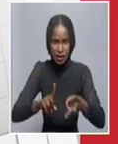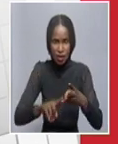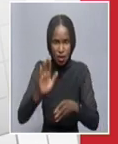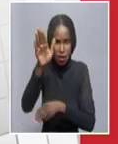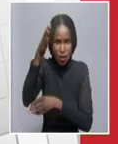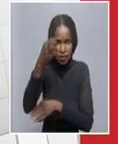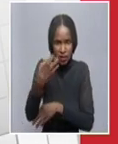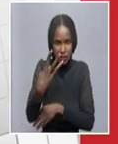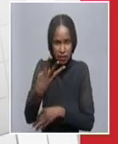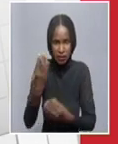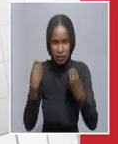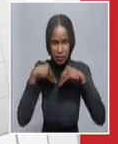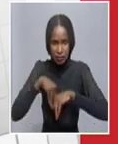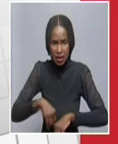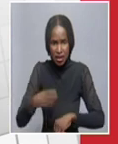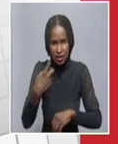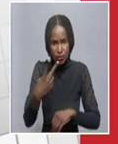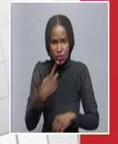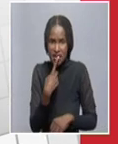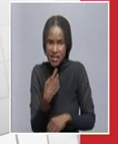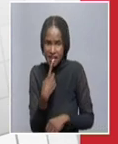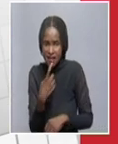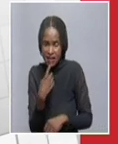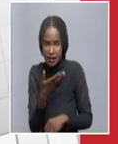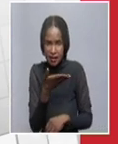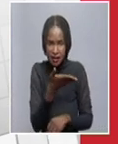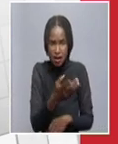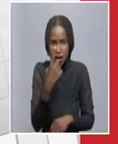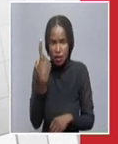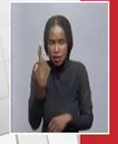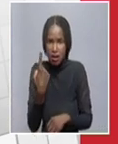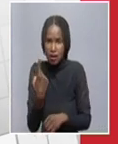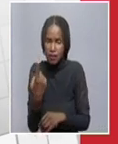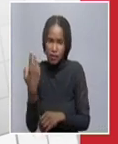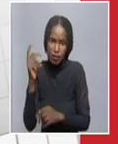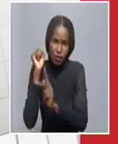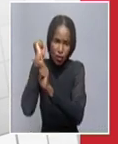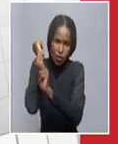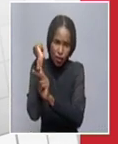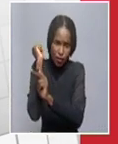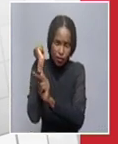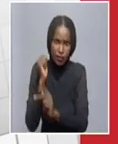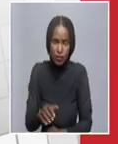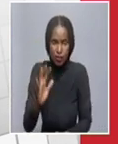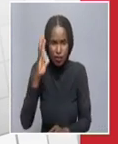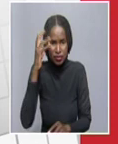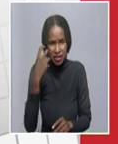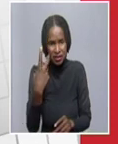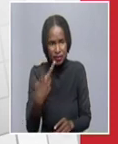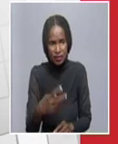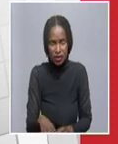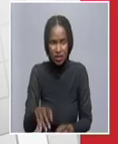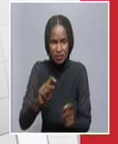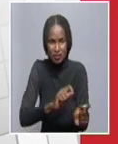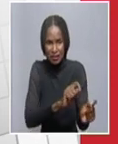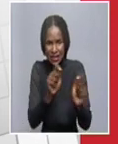Ohangwena 3, 2 are from Engela, and 1 is from Okongo, Omusati 2, from